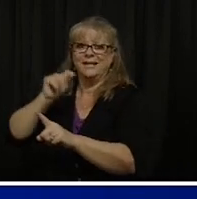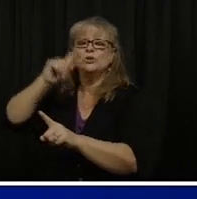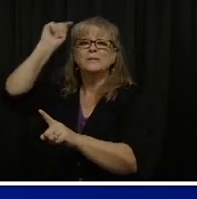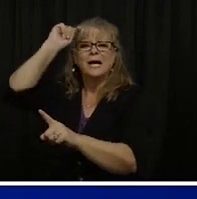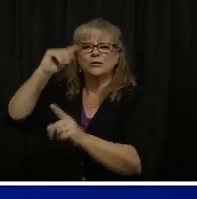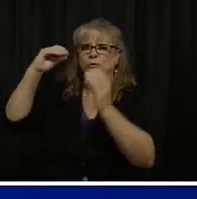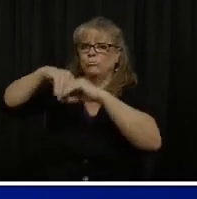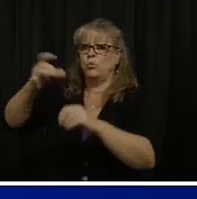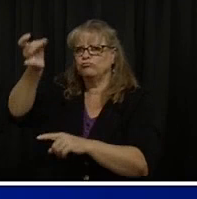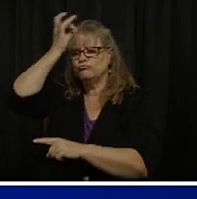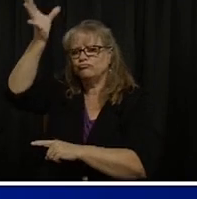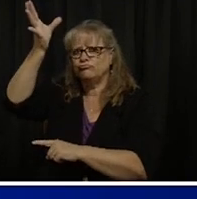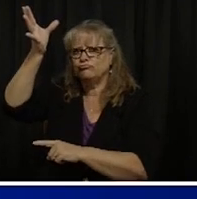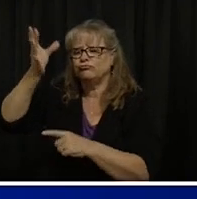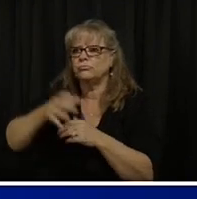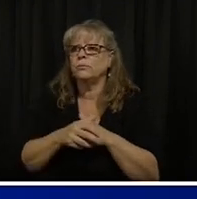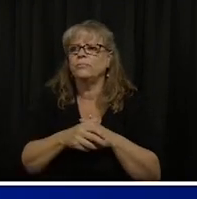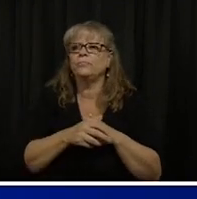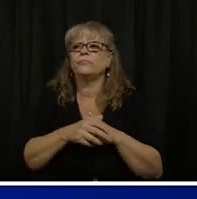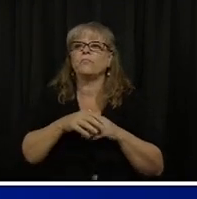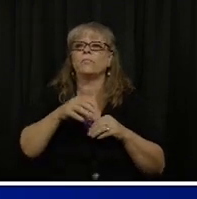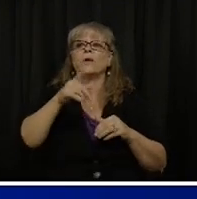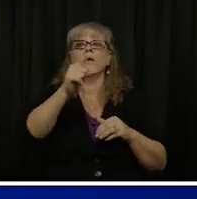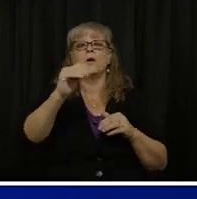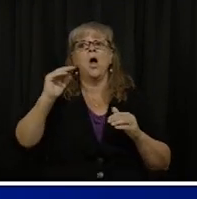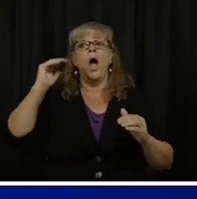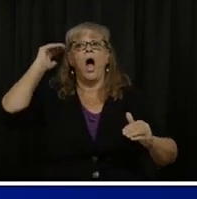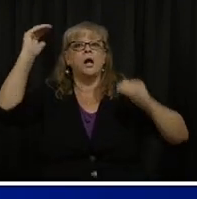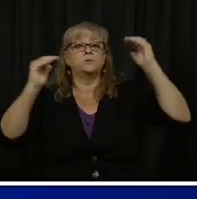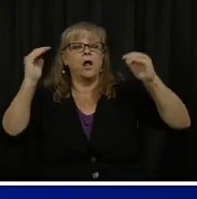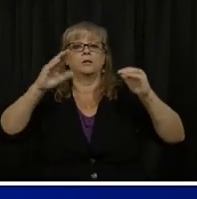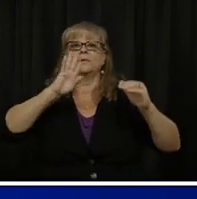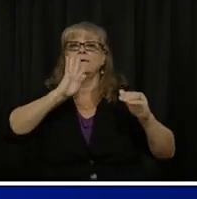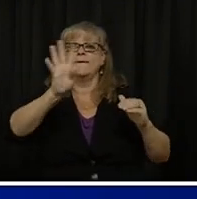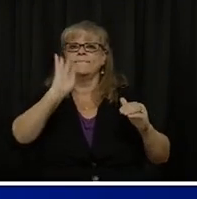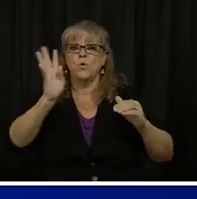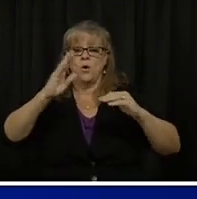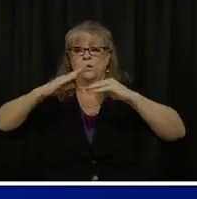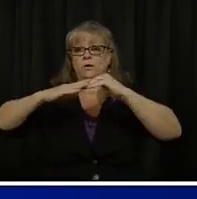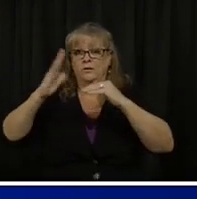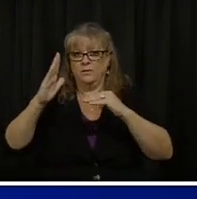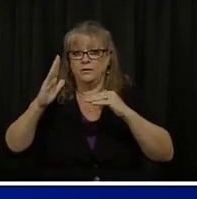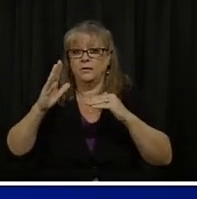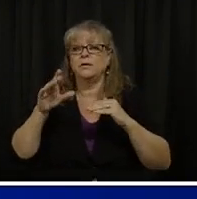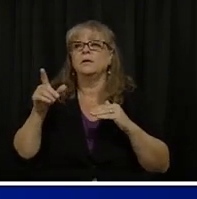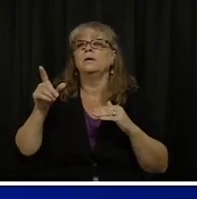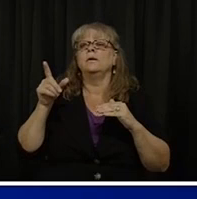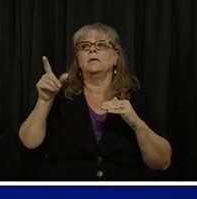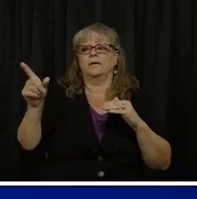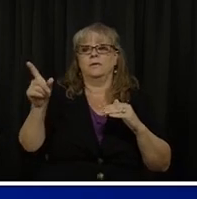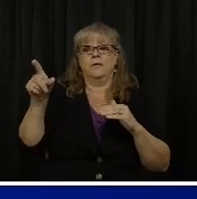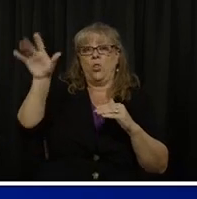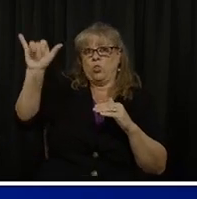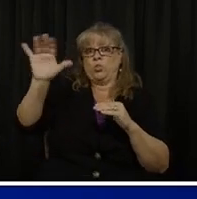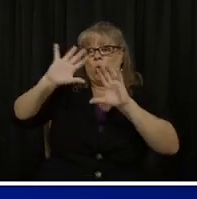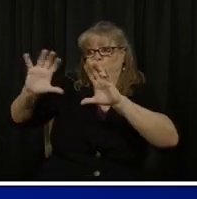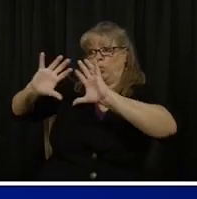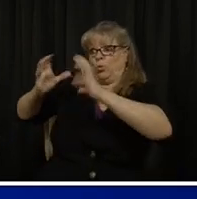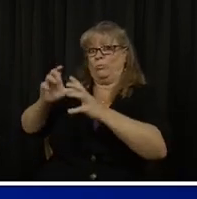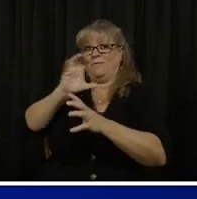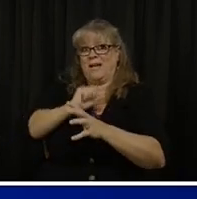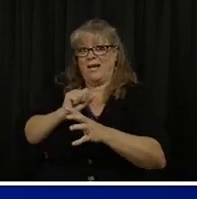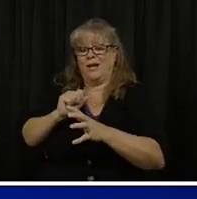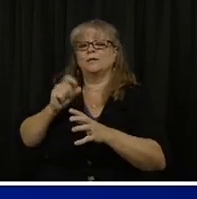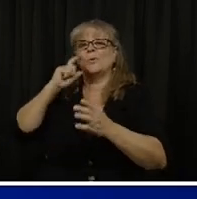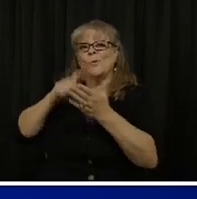Similarly, adults age 40 plus are now comprising a greater proportion of hospitalized populations. We're seeing an increase in hospitalizations in